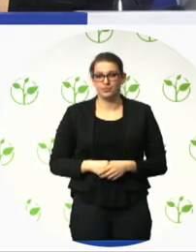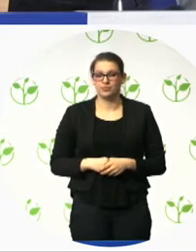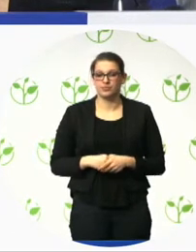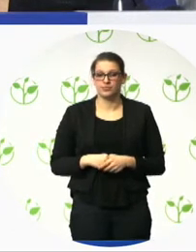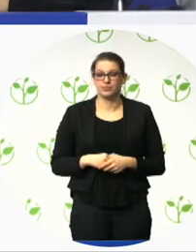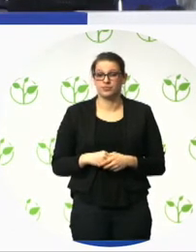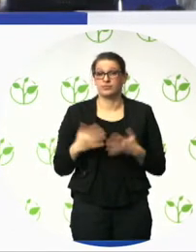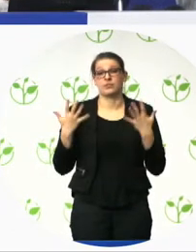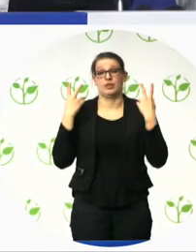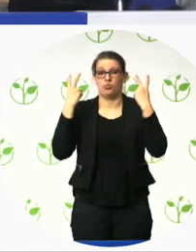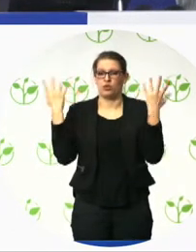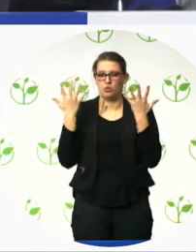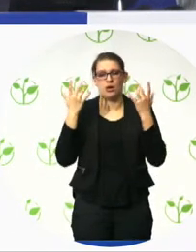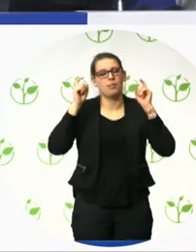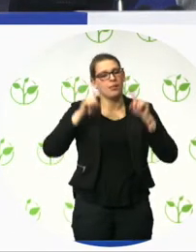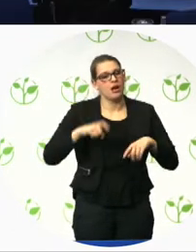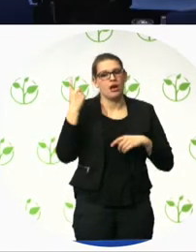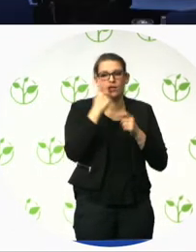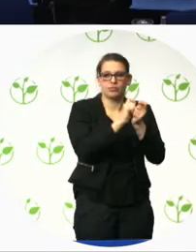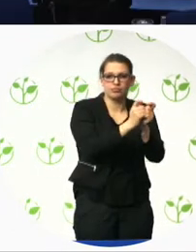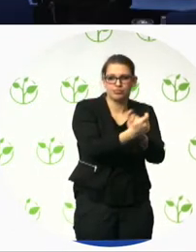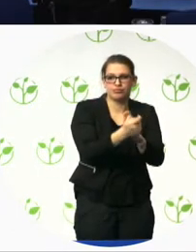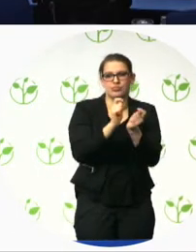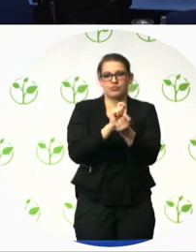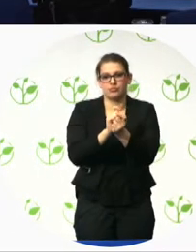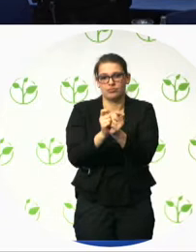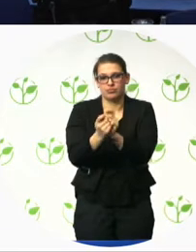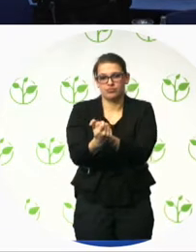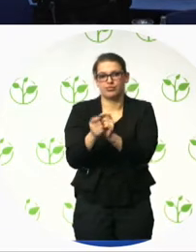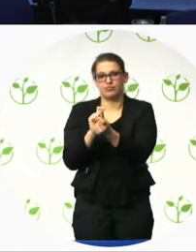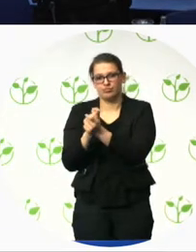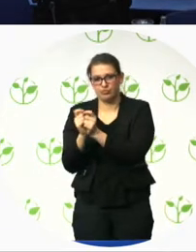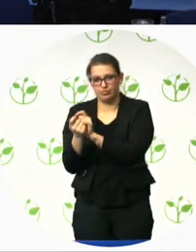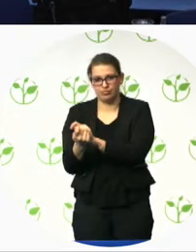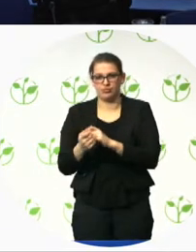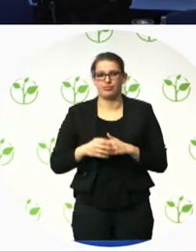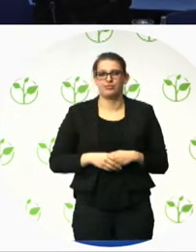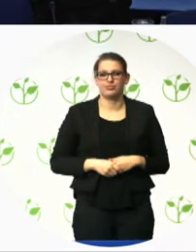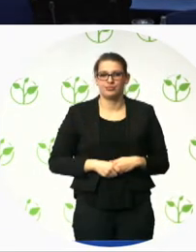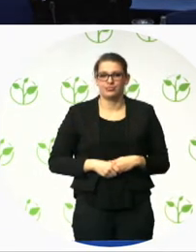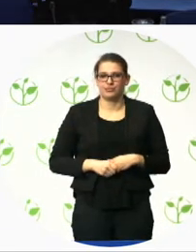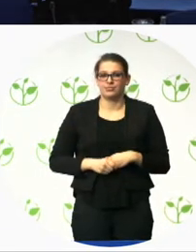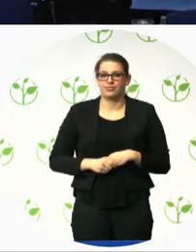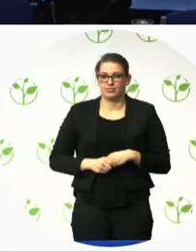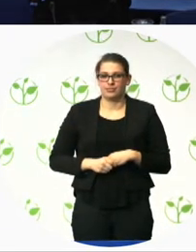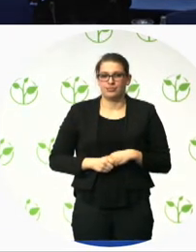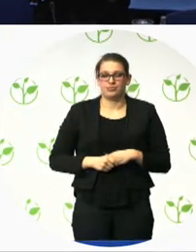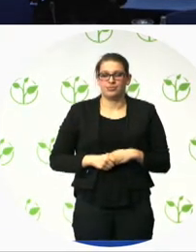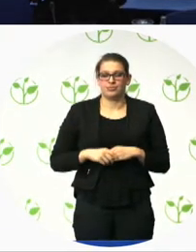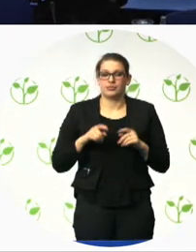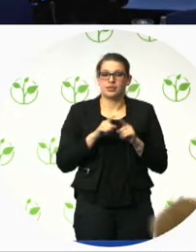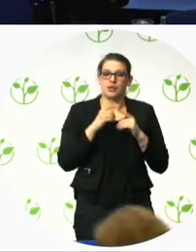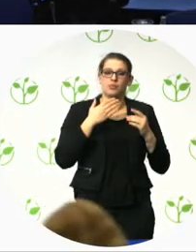Where do we go next? We push on through our policy and our strategy. We're continuously training staff. And we're trying to